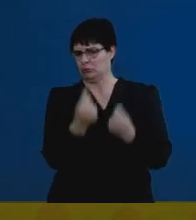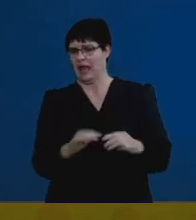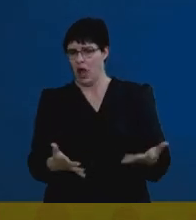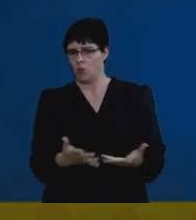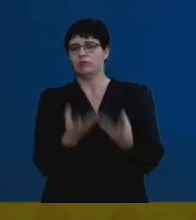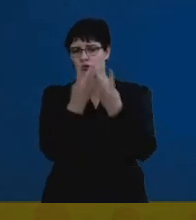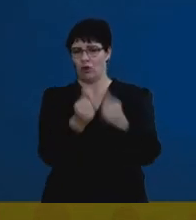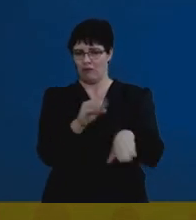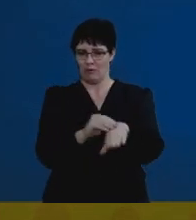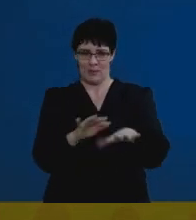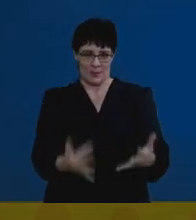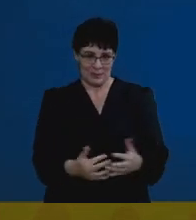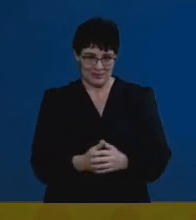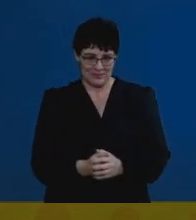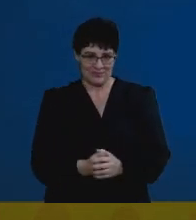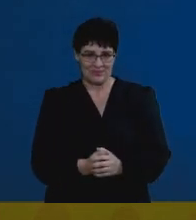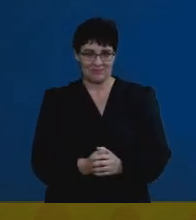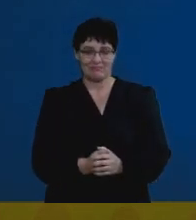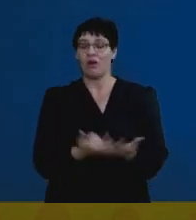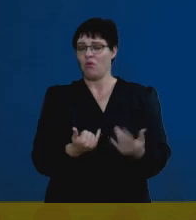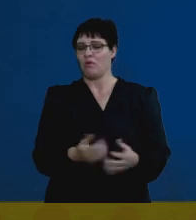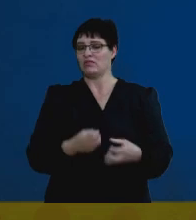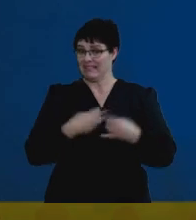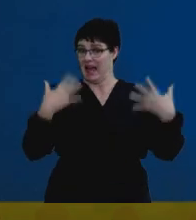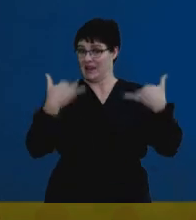that. So let's get straight into this.